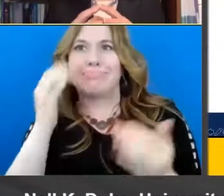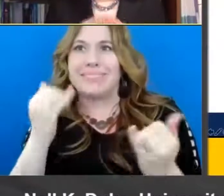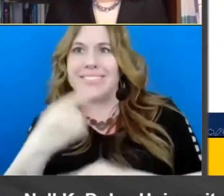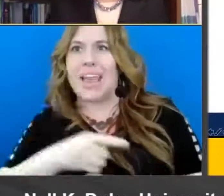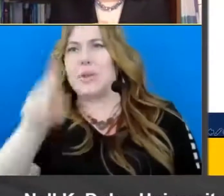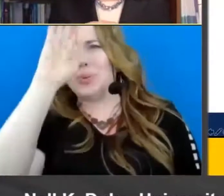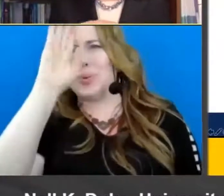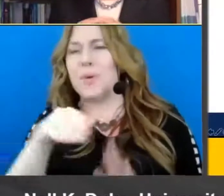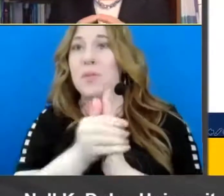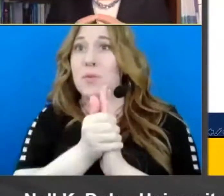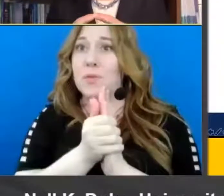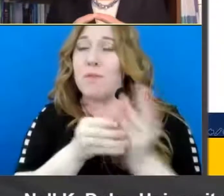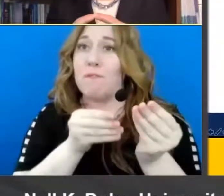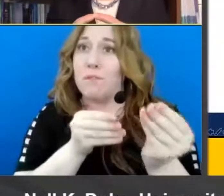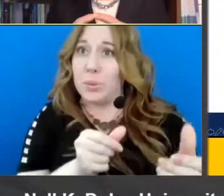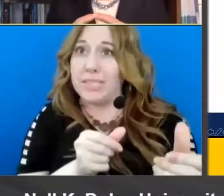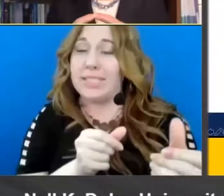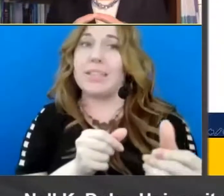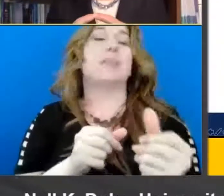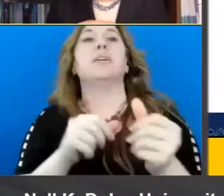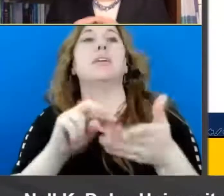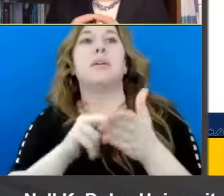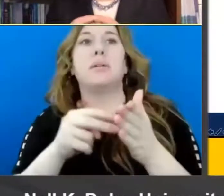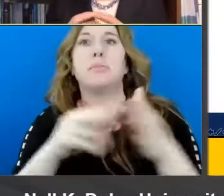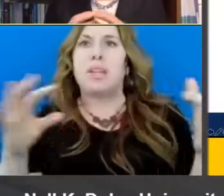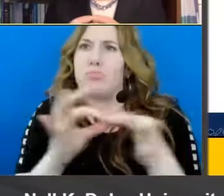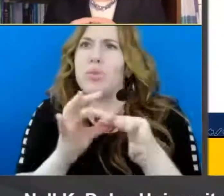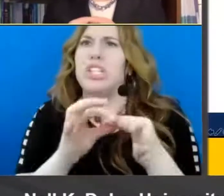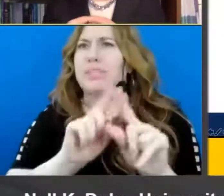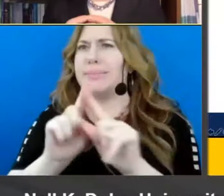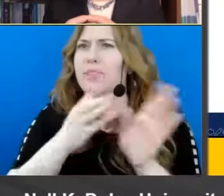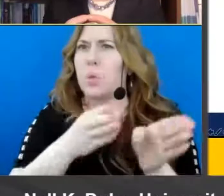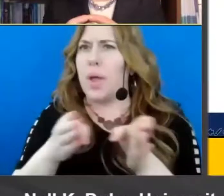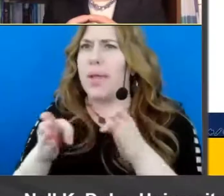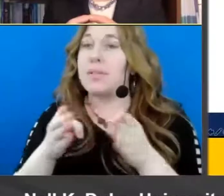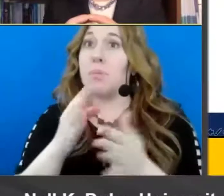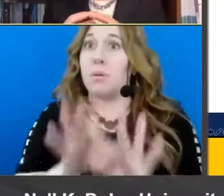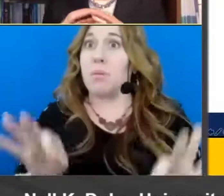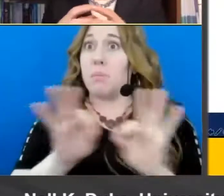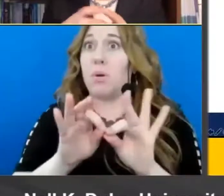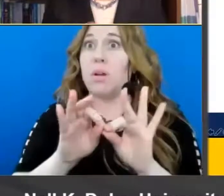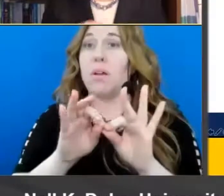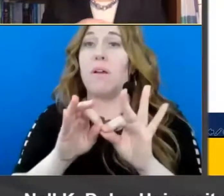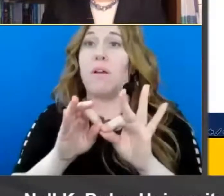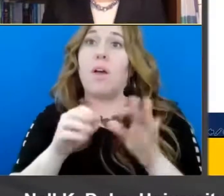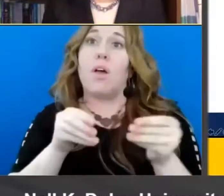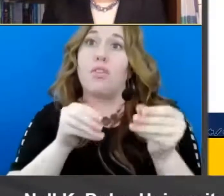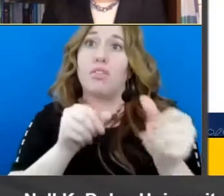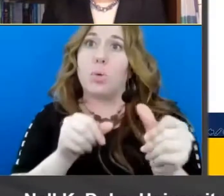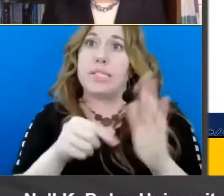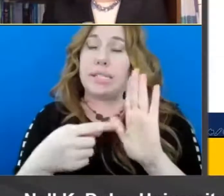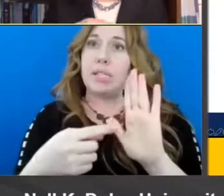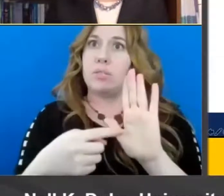fluency is is bridging in in many senses but an important one is that fluency both reflects comprehension